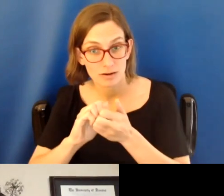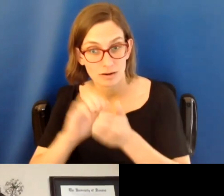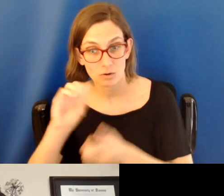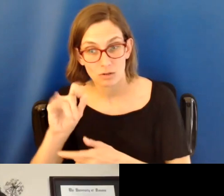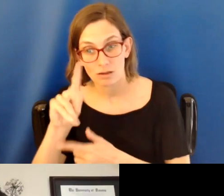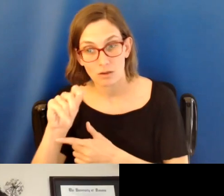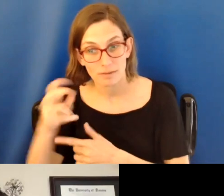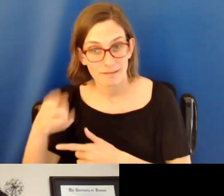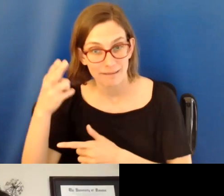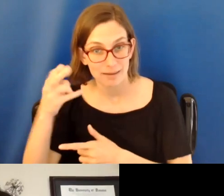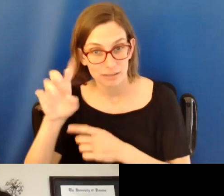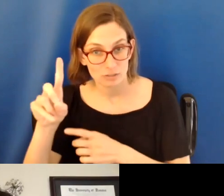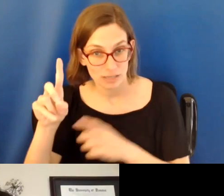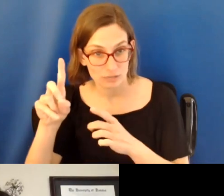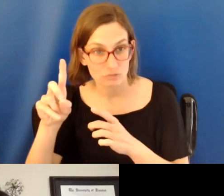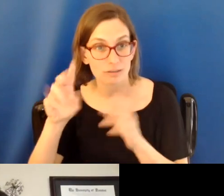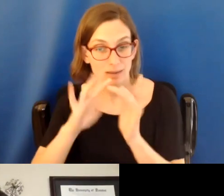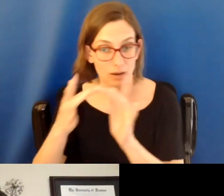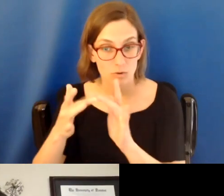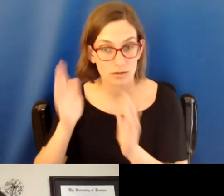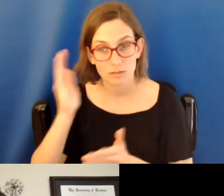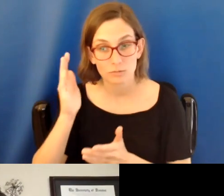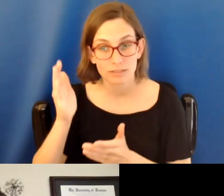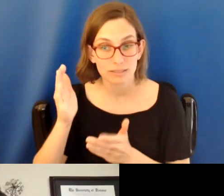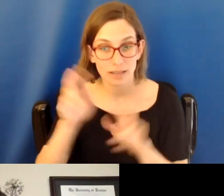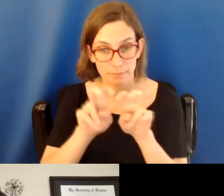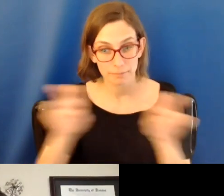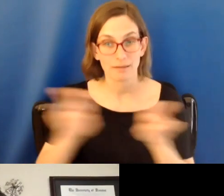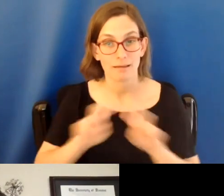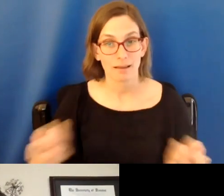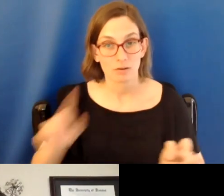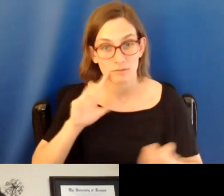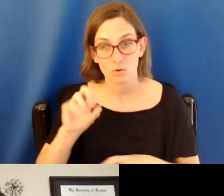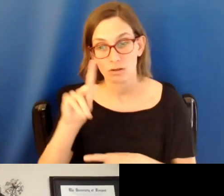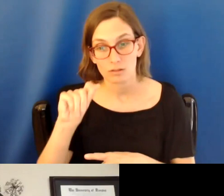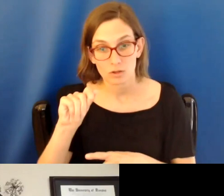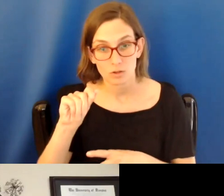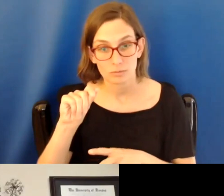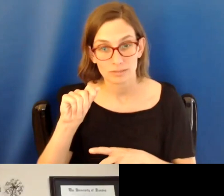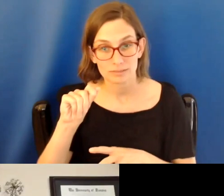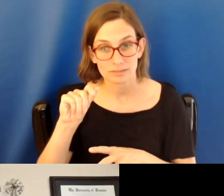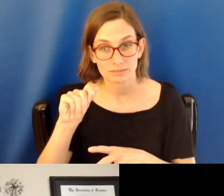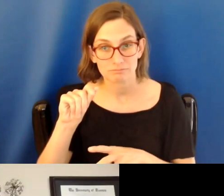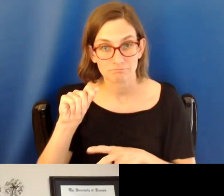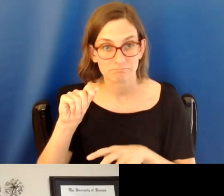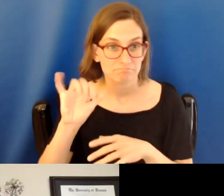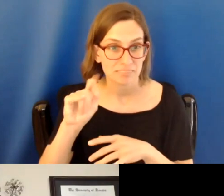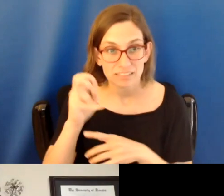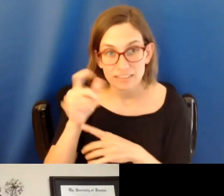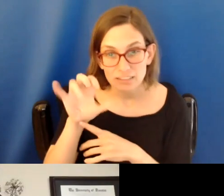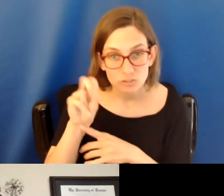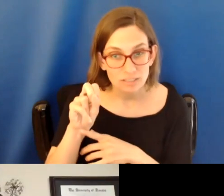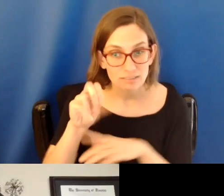Education Network to present a panel discussion on Oklahoma Indigenous Higher Education. We